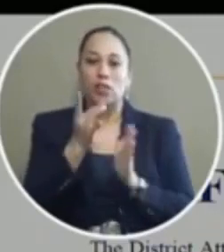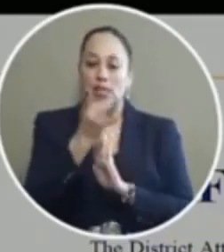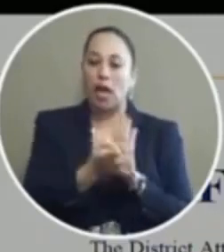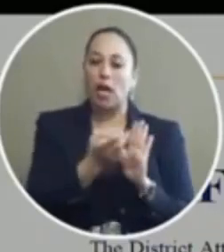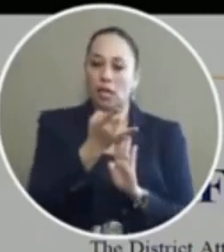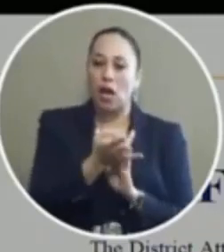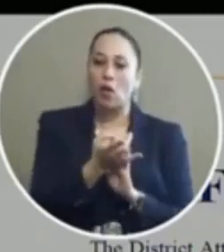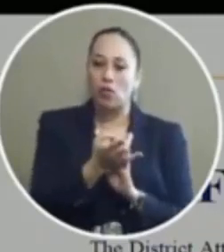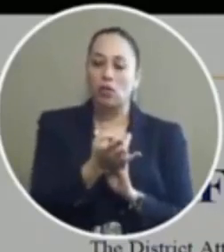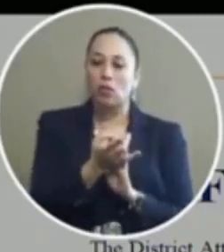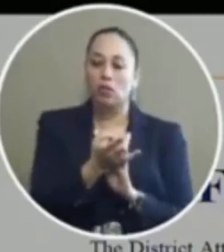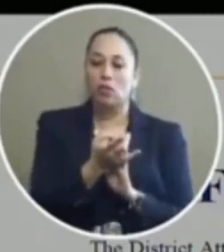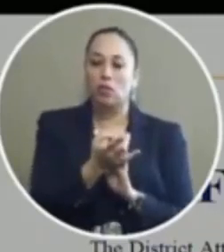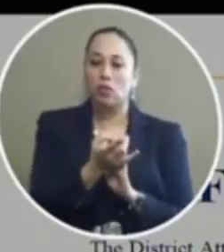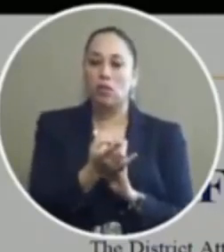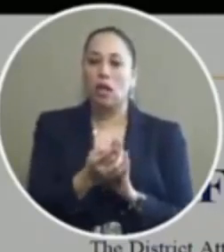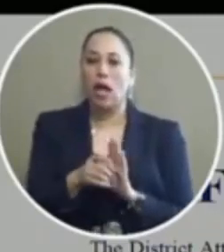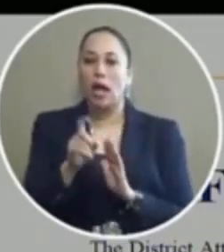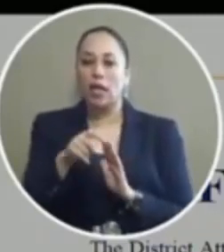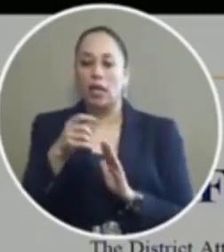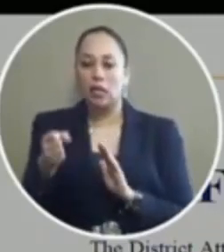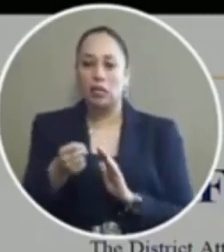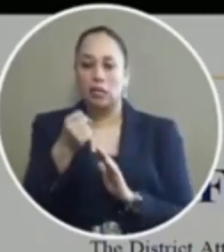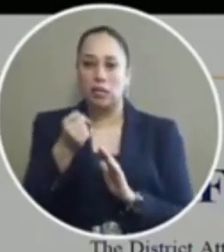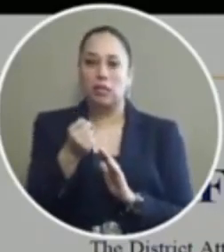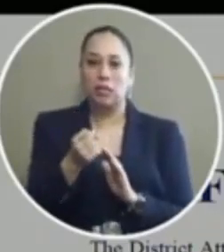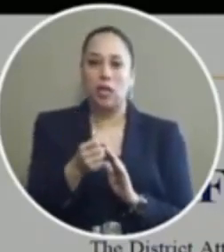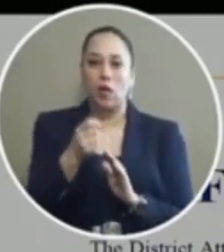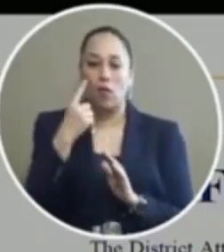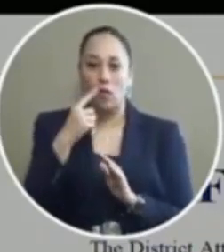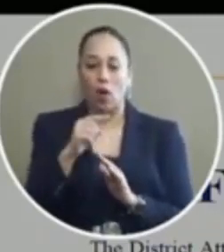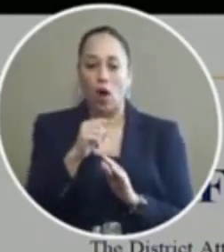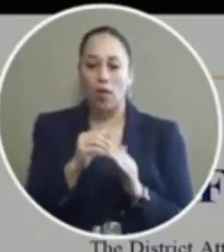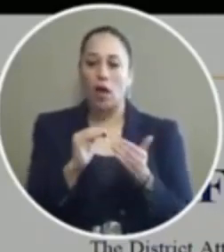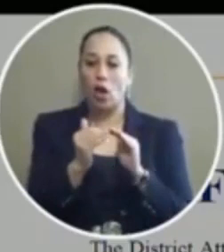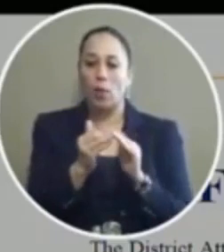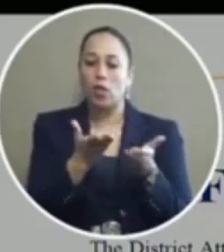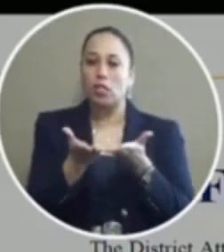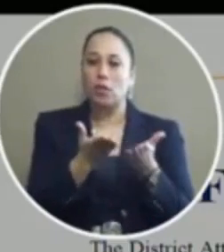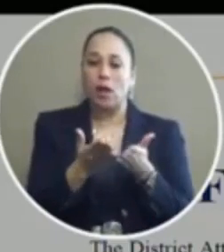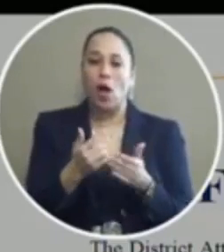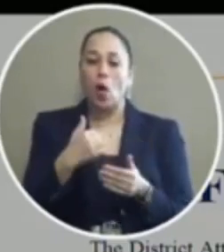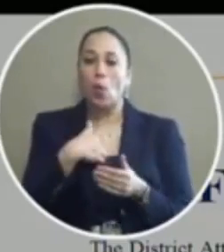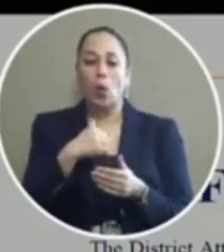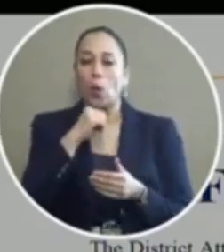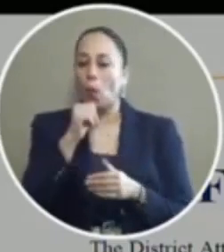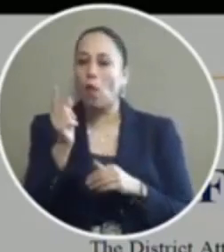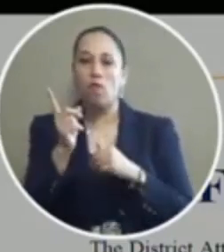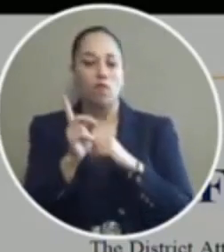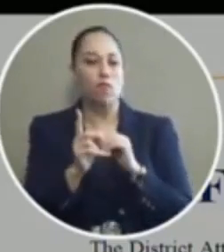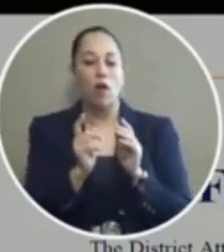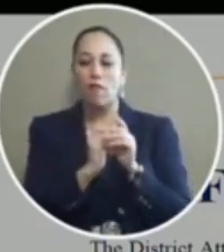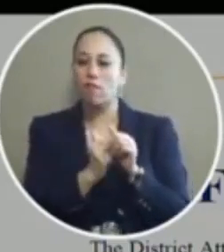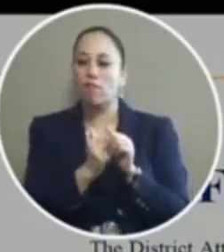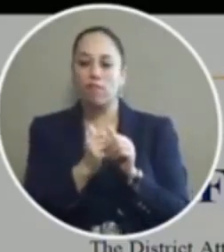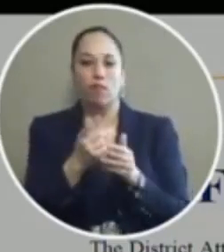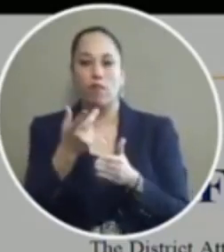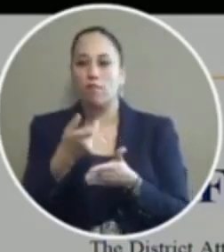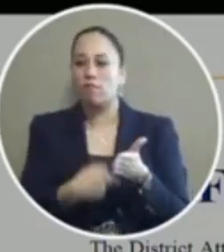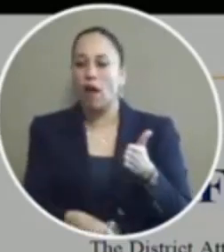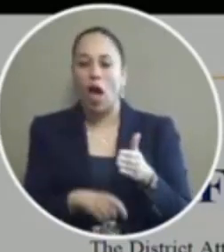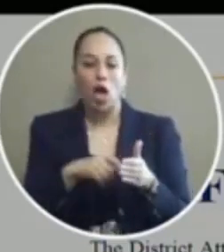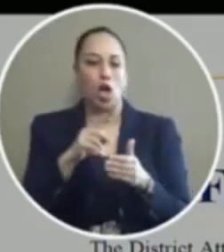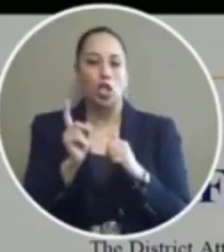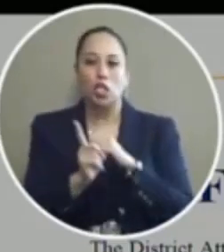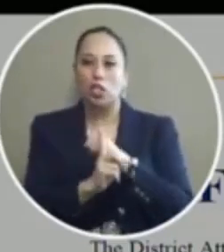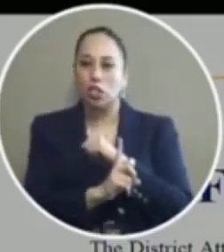the this COVID time we've suspended the eight hours of community service then we won't file the charge and the only thing he'll have on his